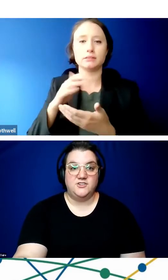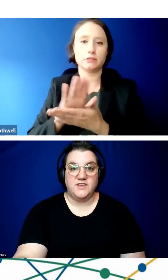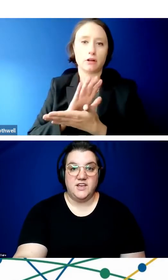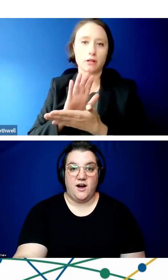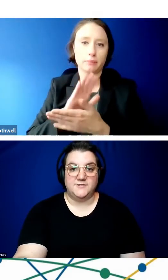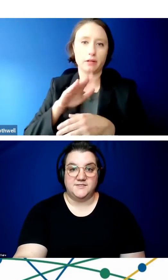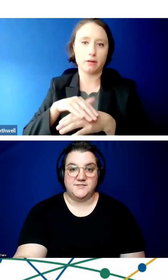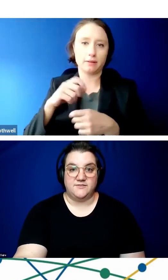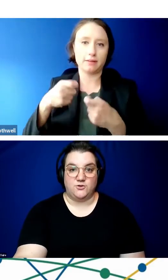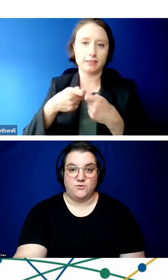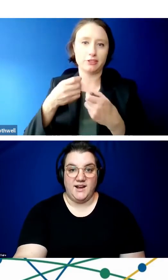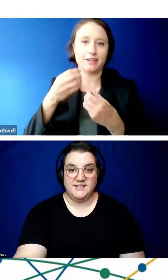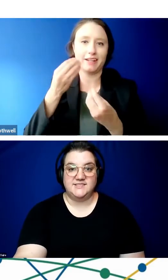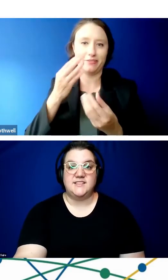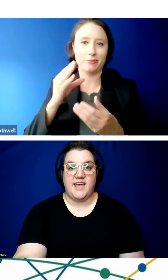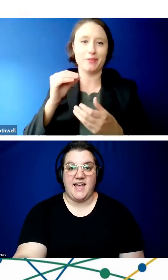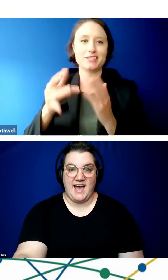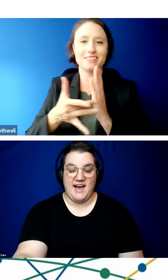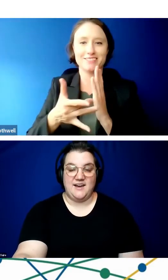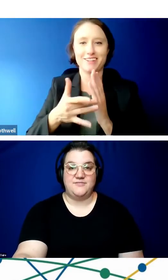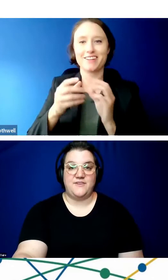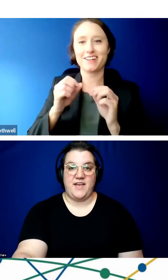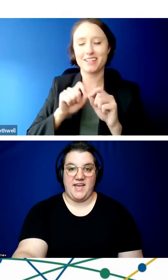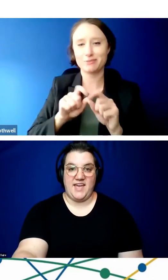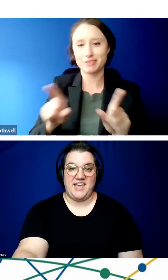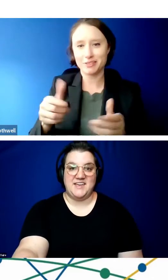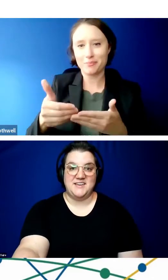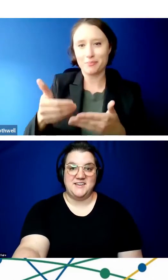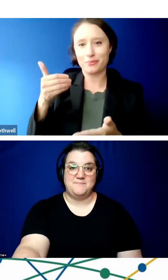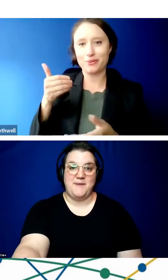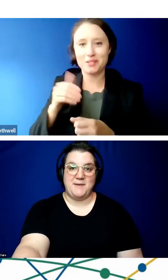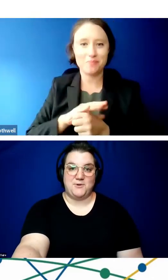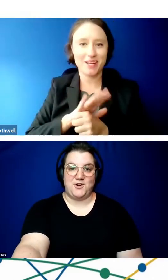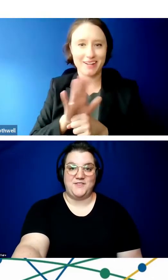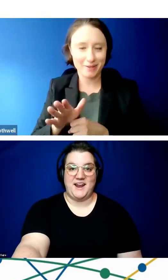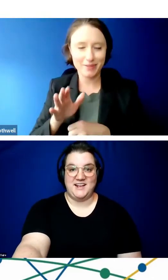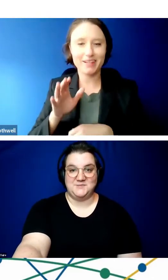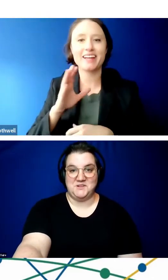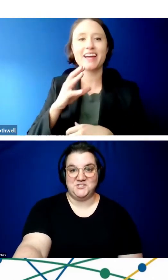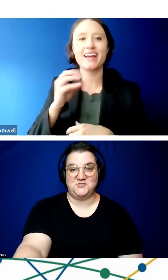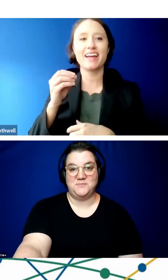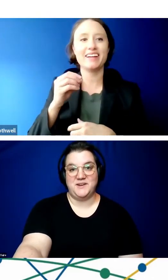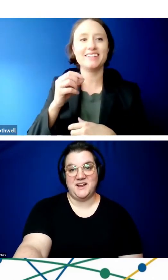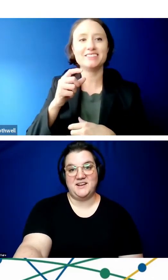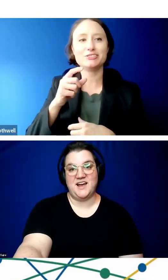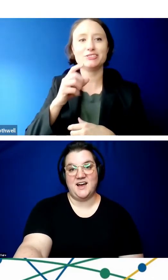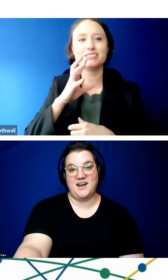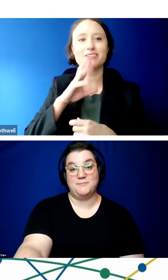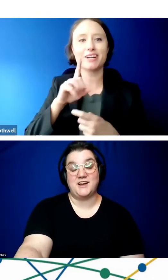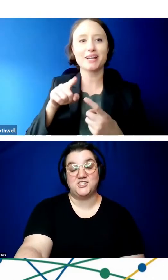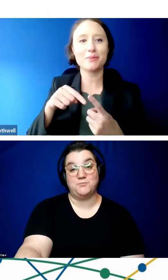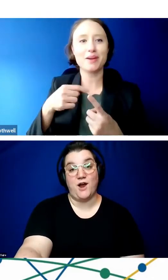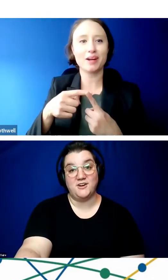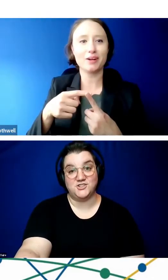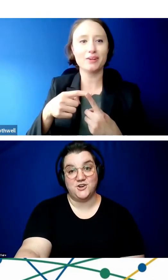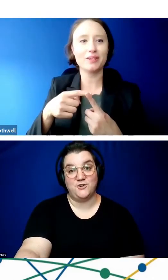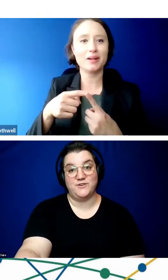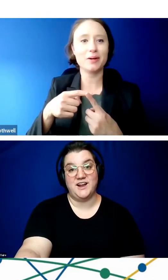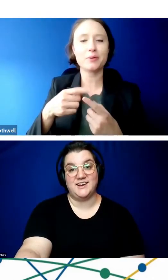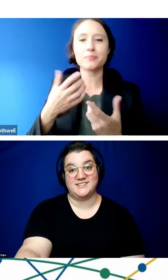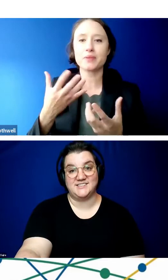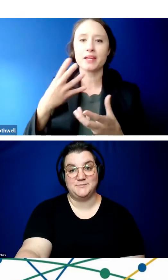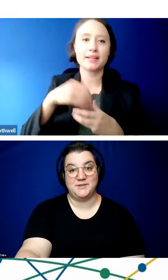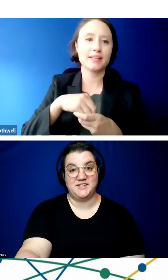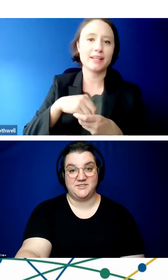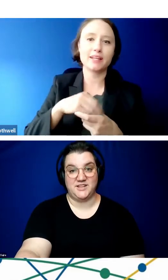Under the Office of Civil Rights, they have a paper that has been distributed, actually prior to